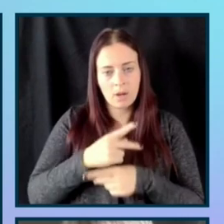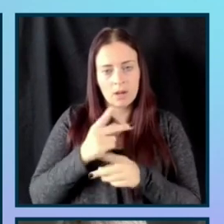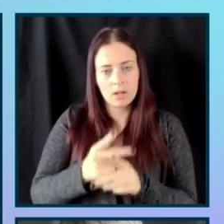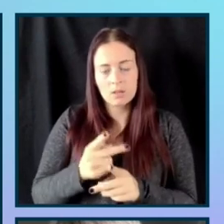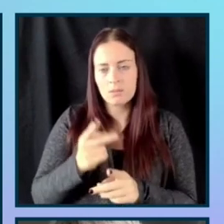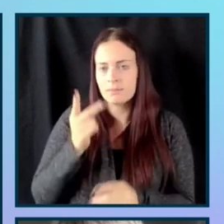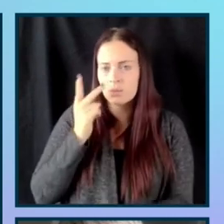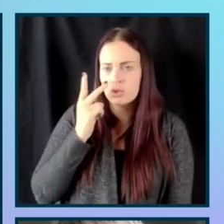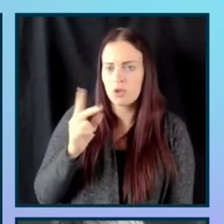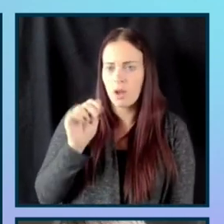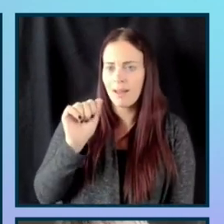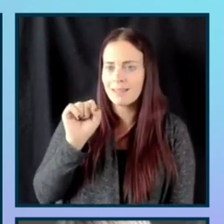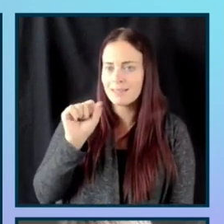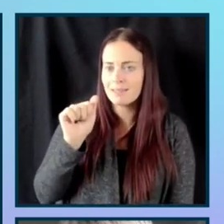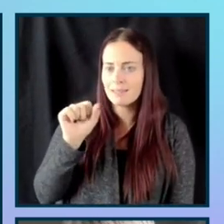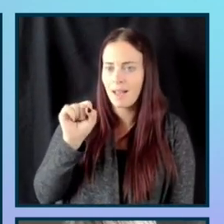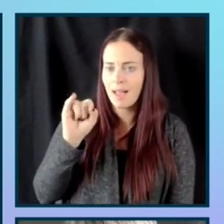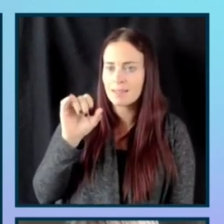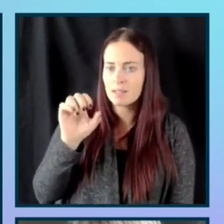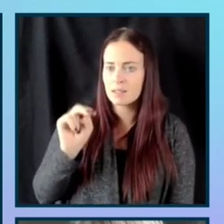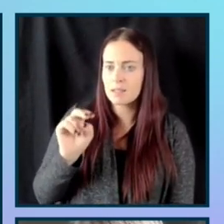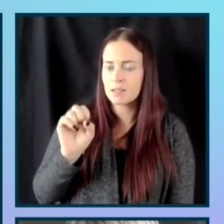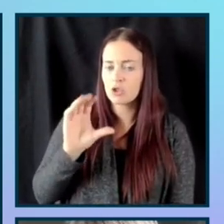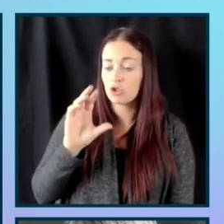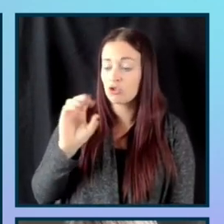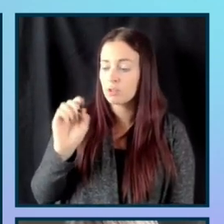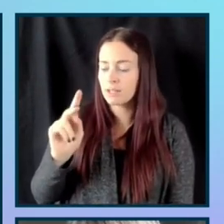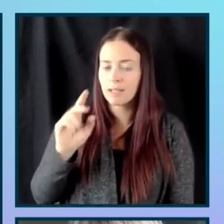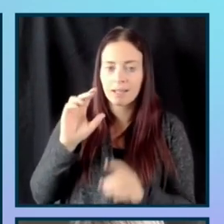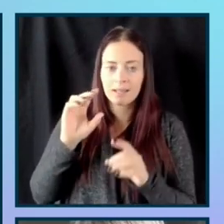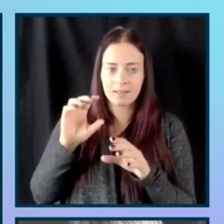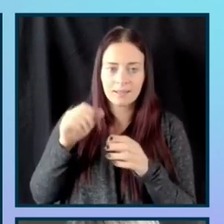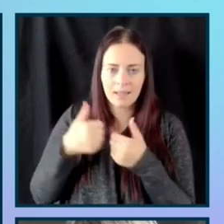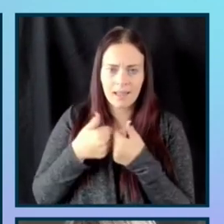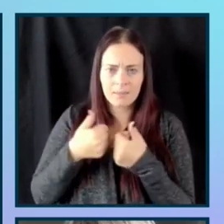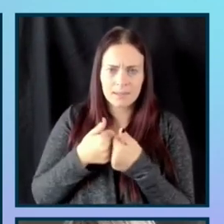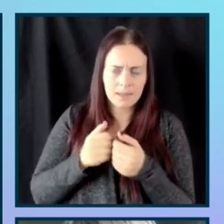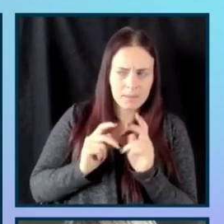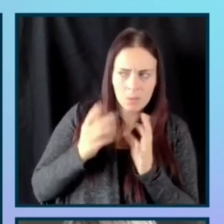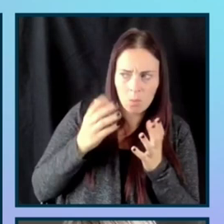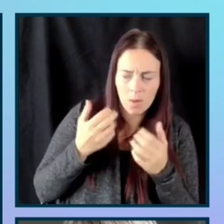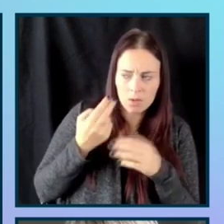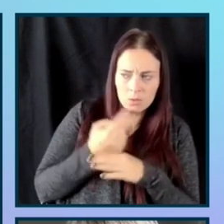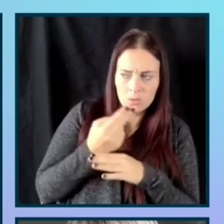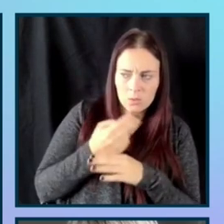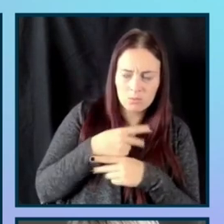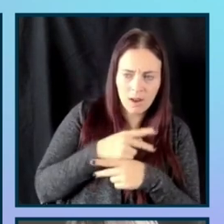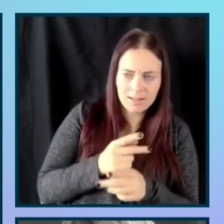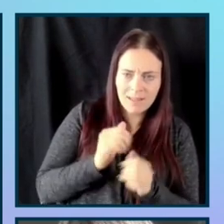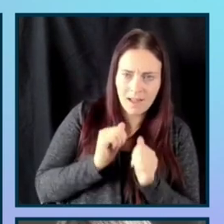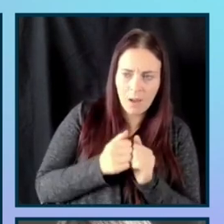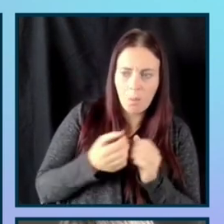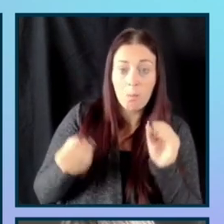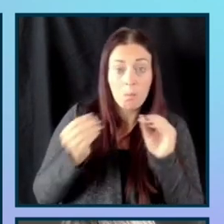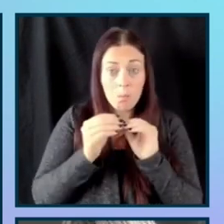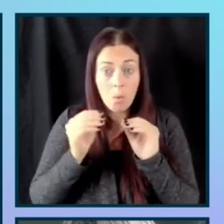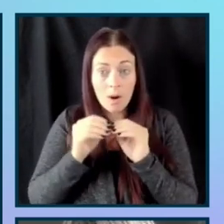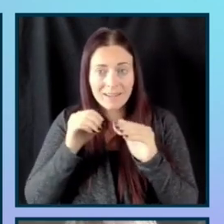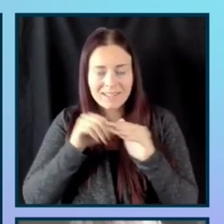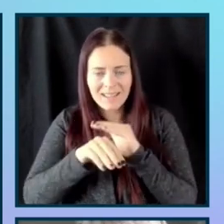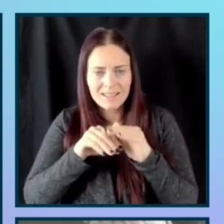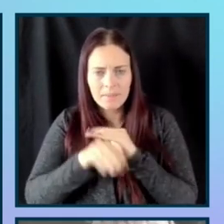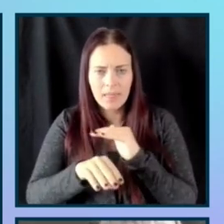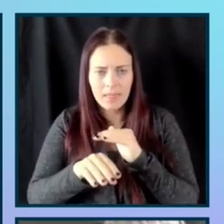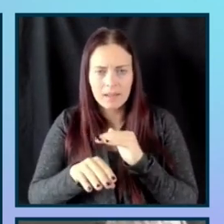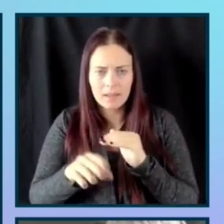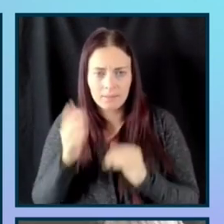games, how do people want to use some of these products? Should we start exploring more accessibility features because we're seeing an appetite grow